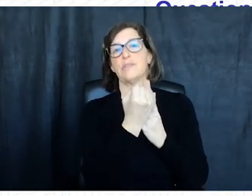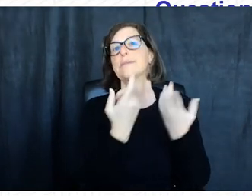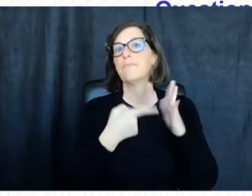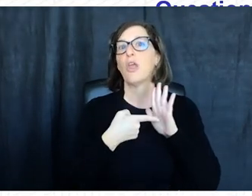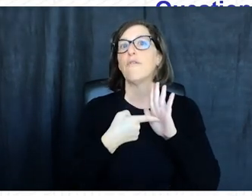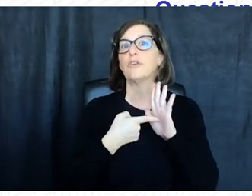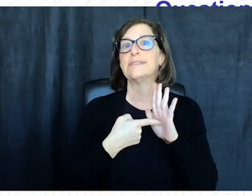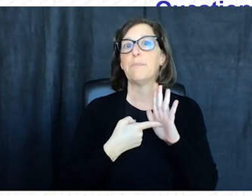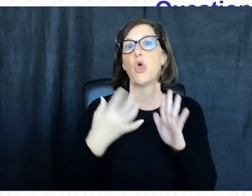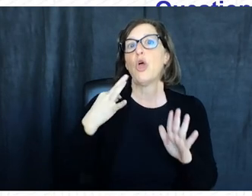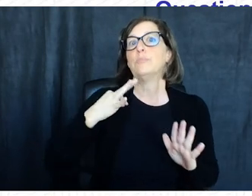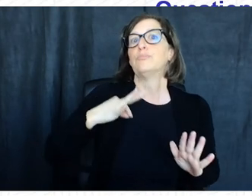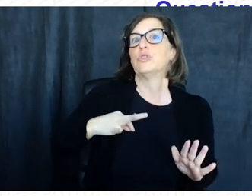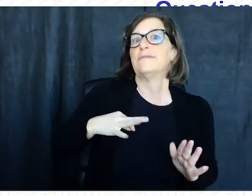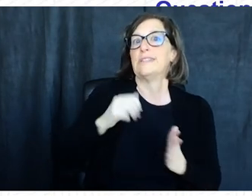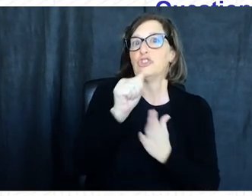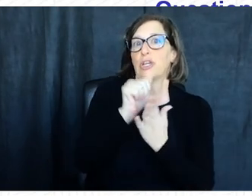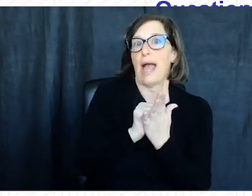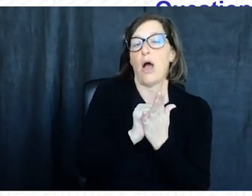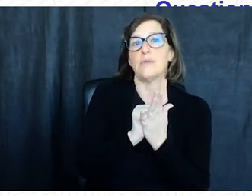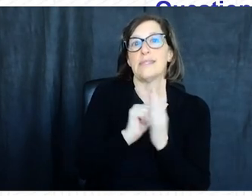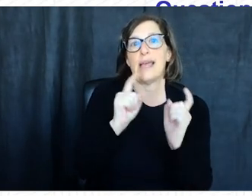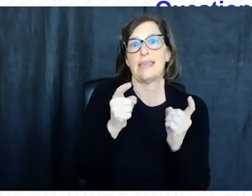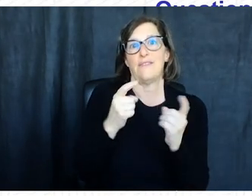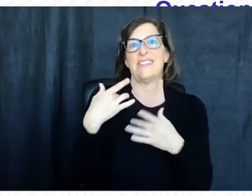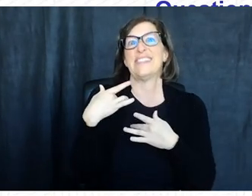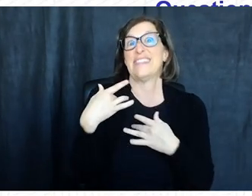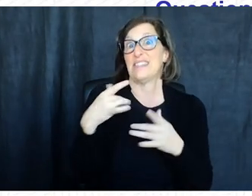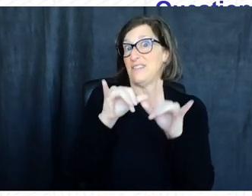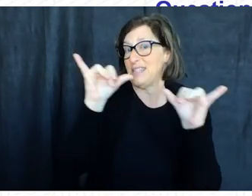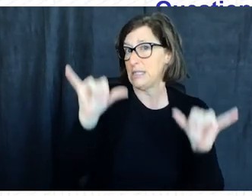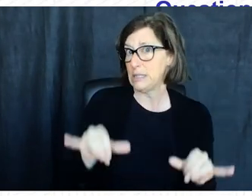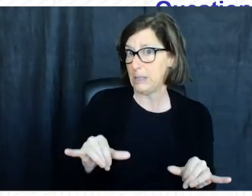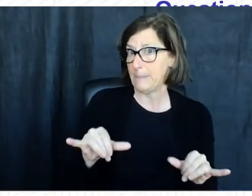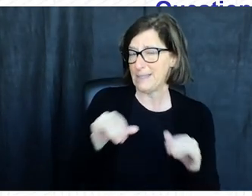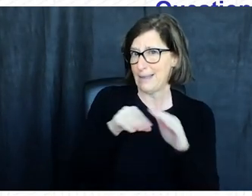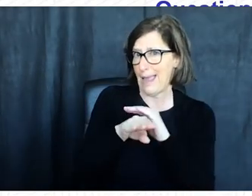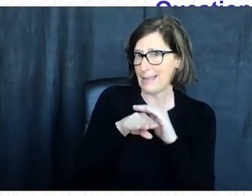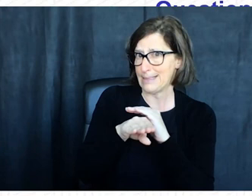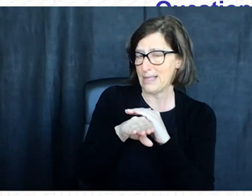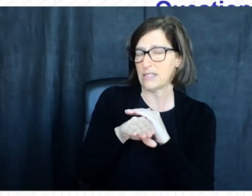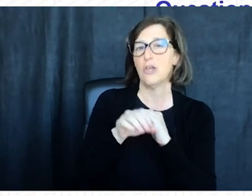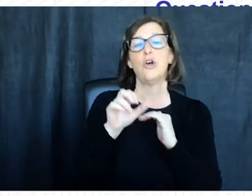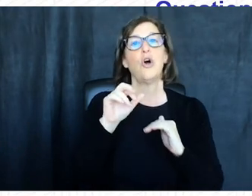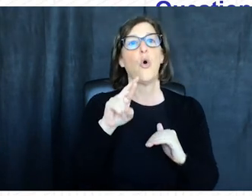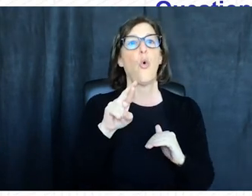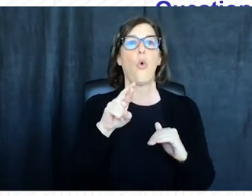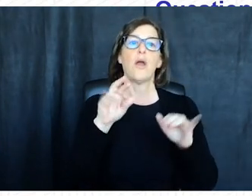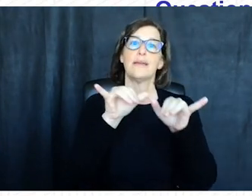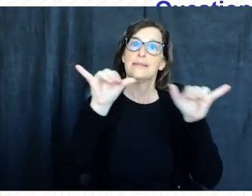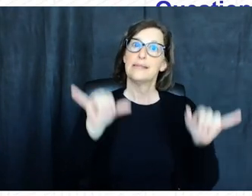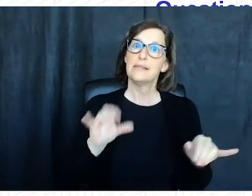situations for example privileged accounts that administer you know sensitive systems um or